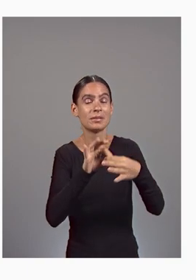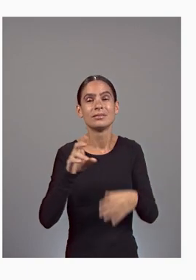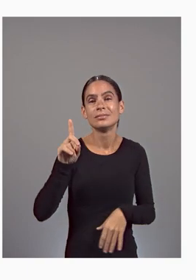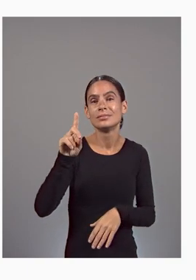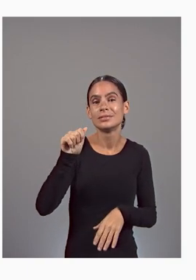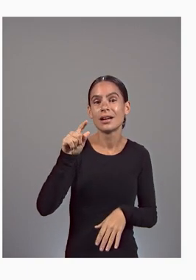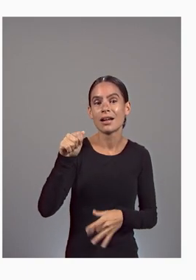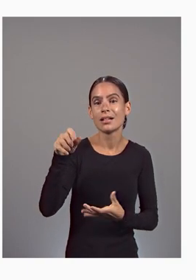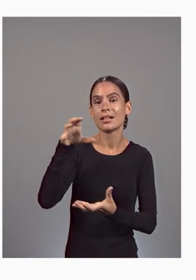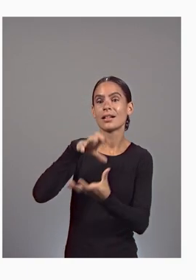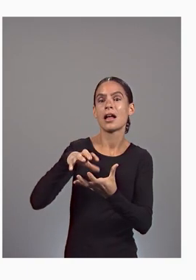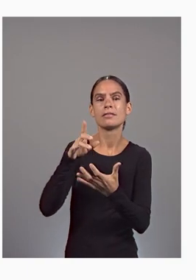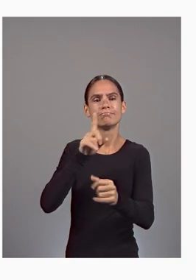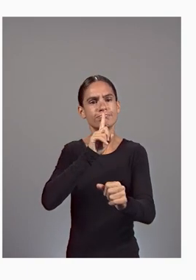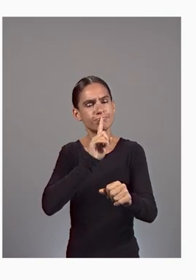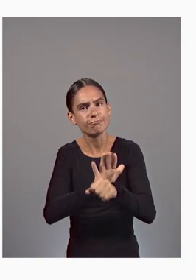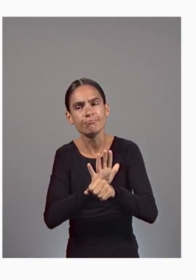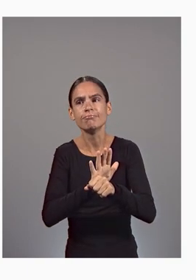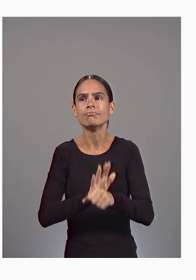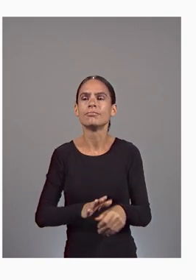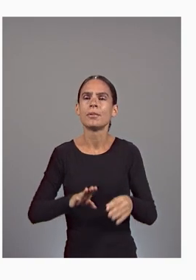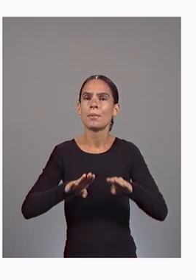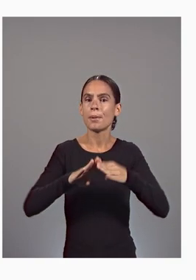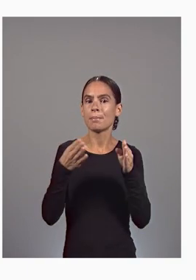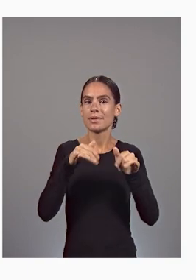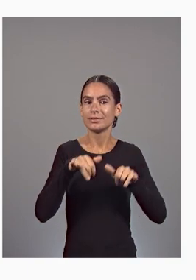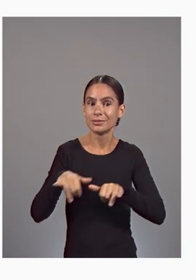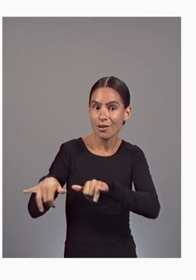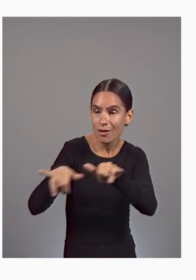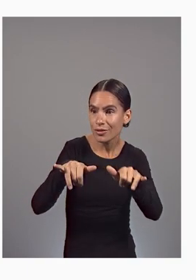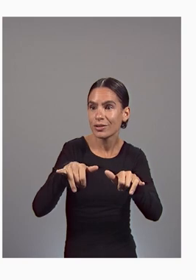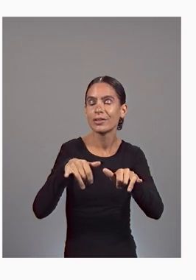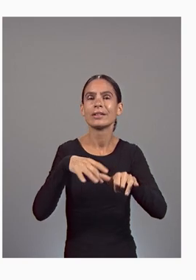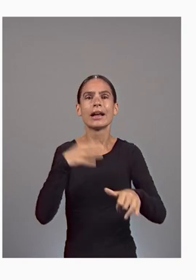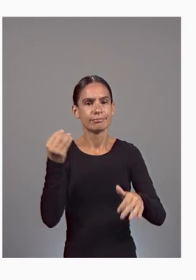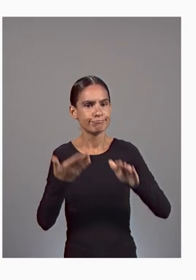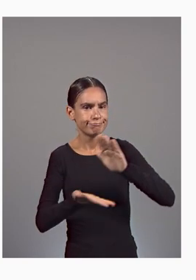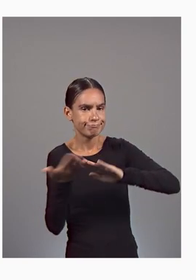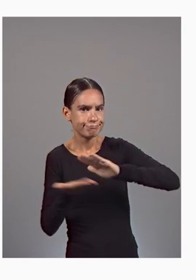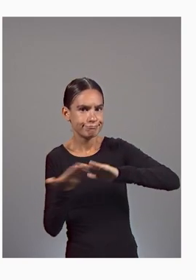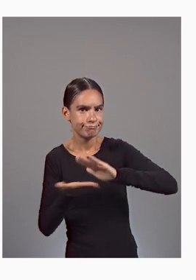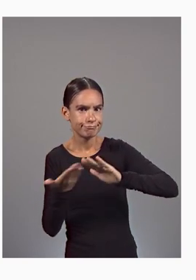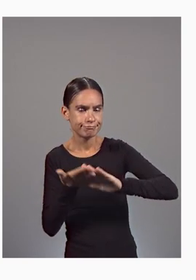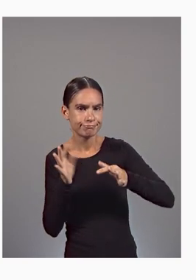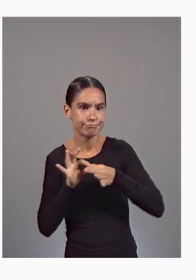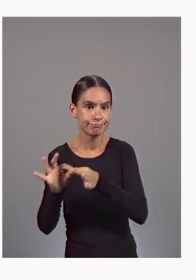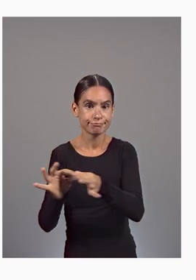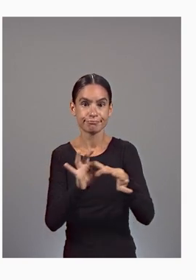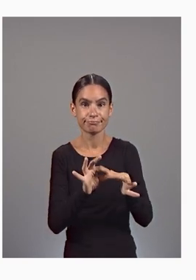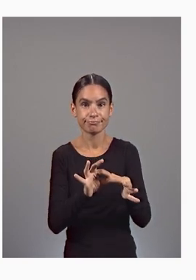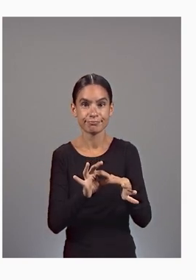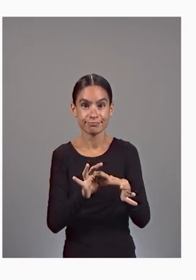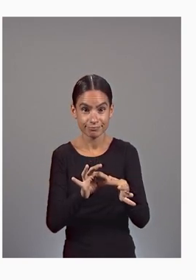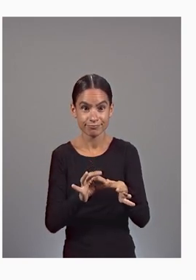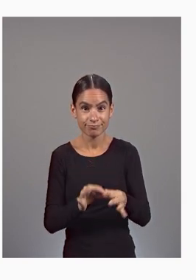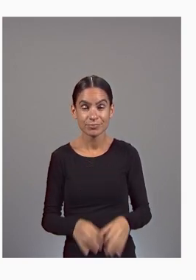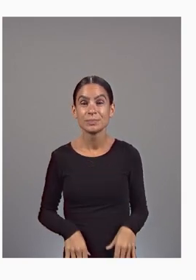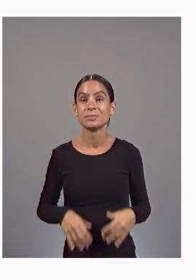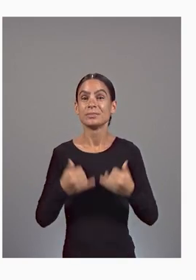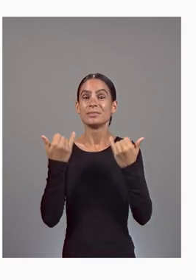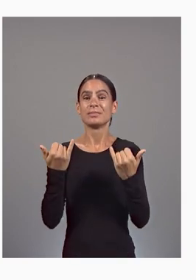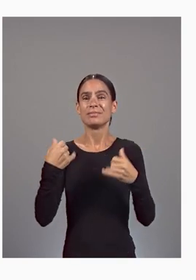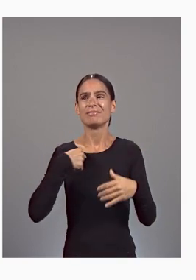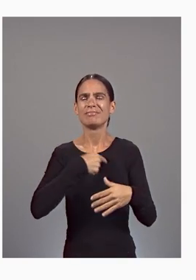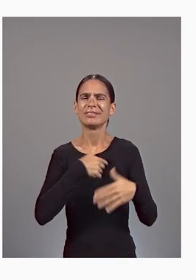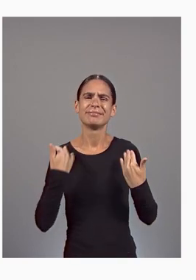alliance to commit to open standards and interoperability. Today, we're pleased to announce that we've expanded our